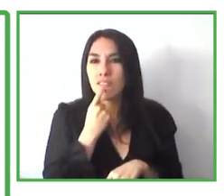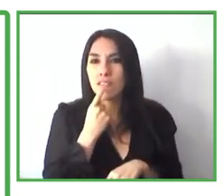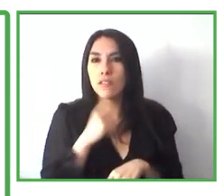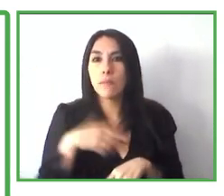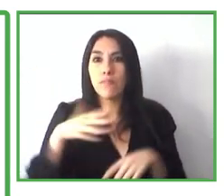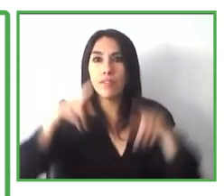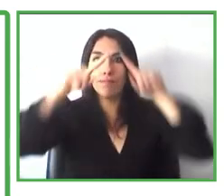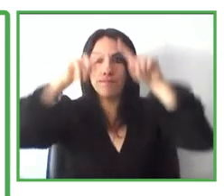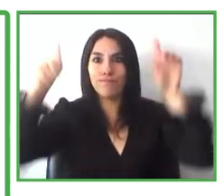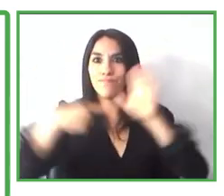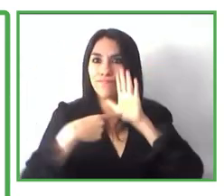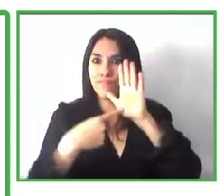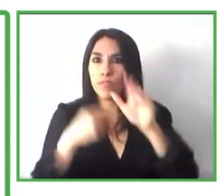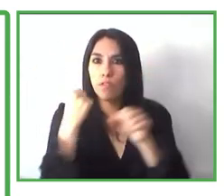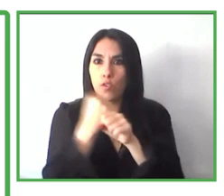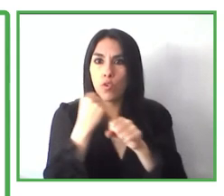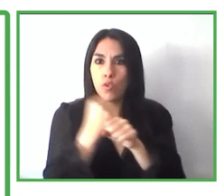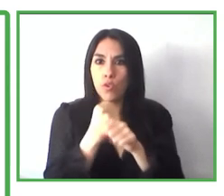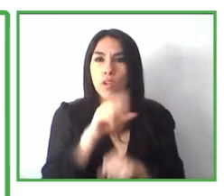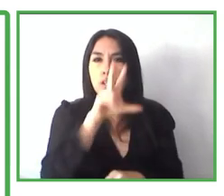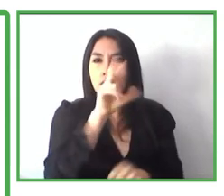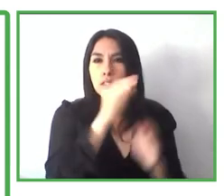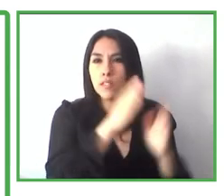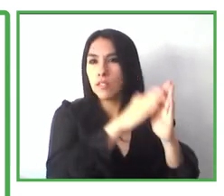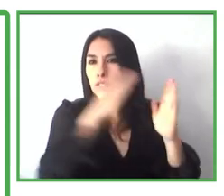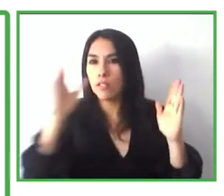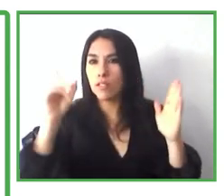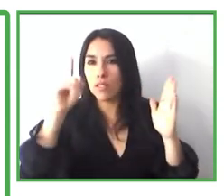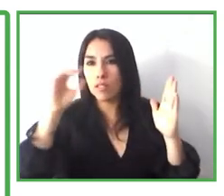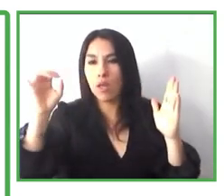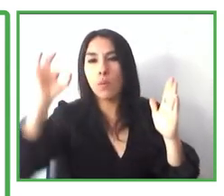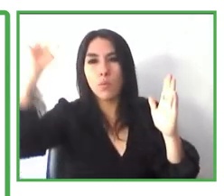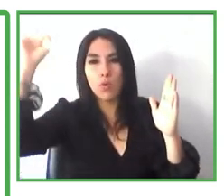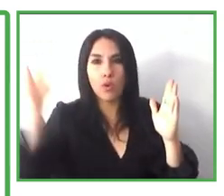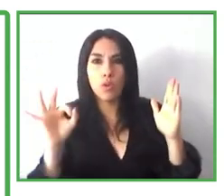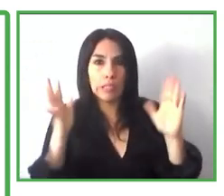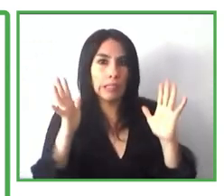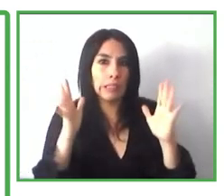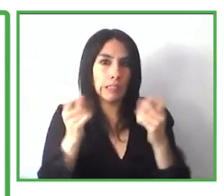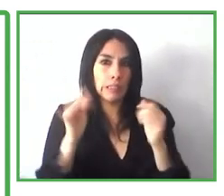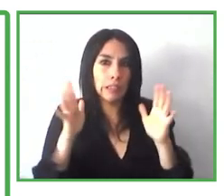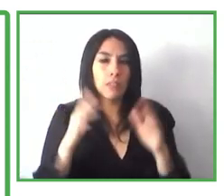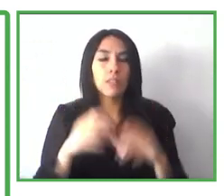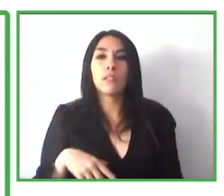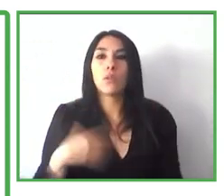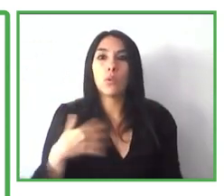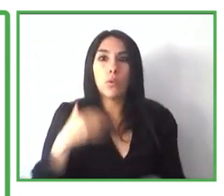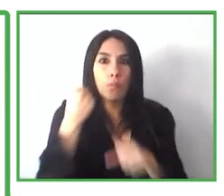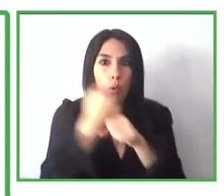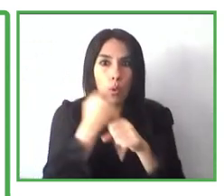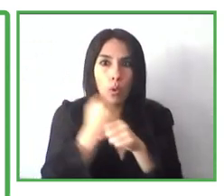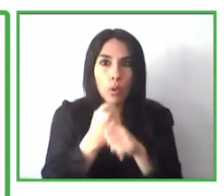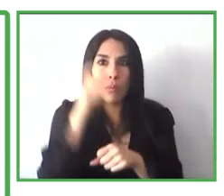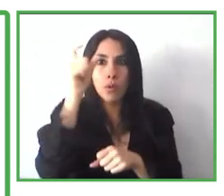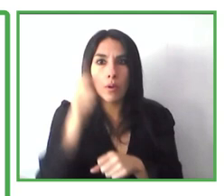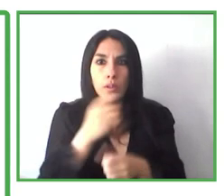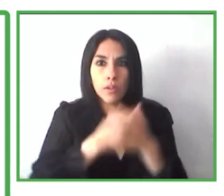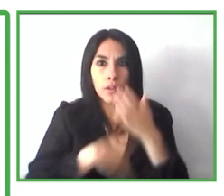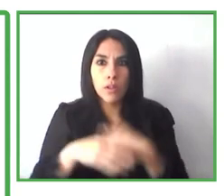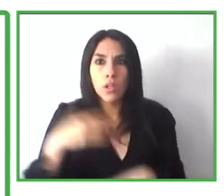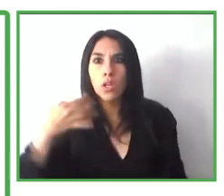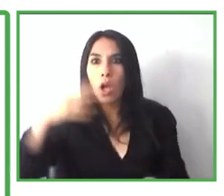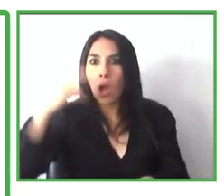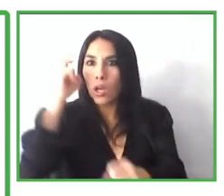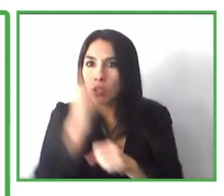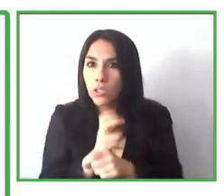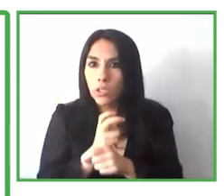30 up to 100% of the costs if you give employment to a person with a